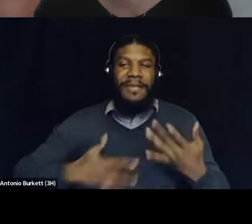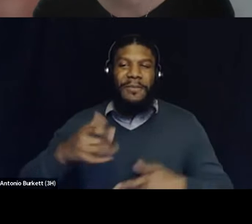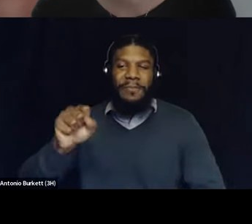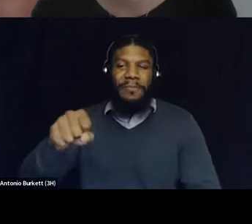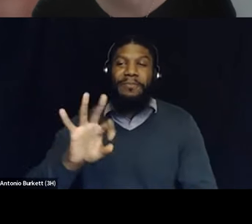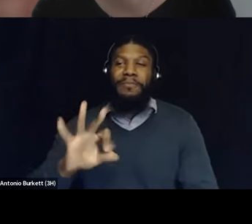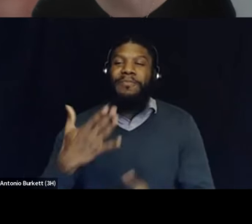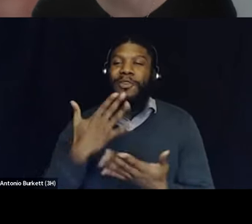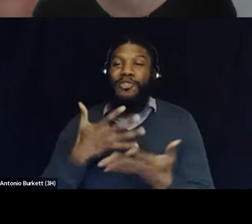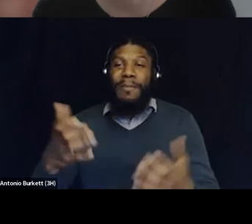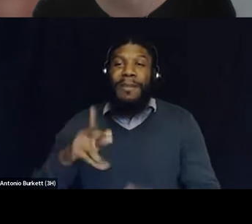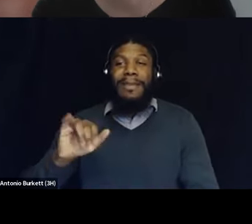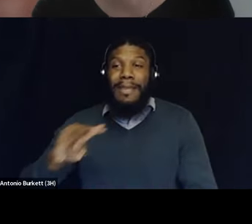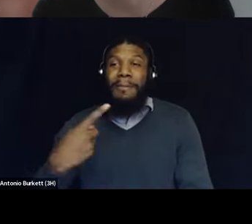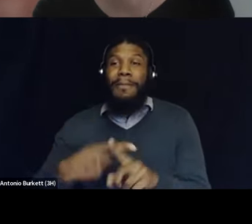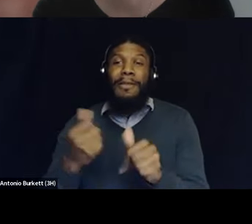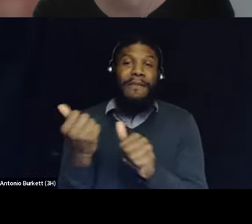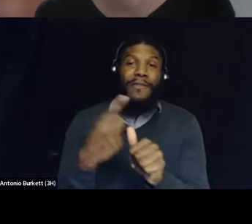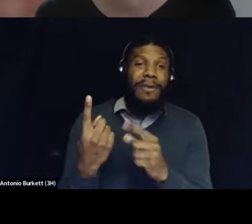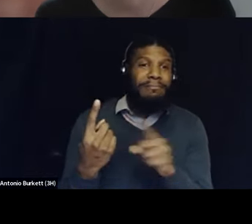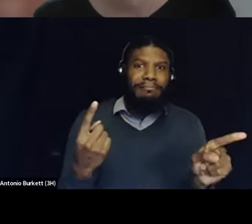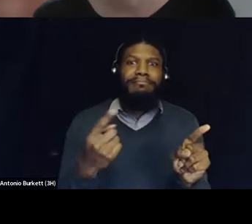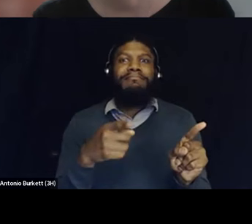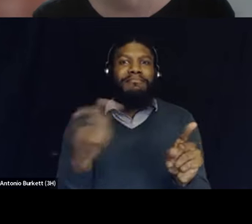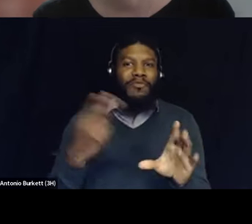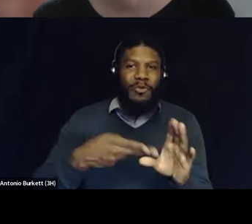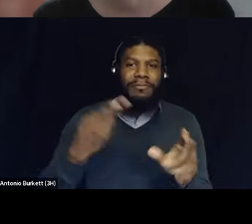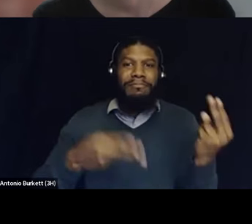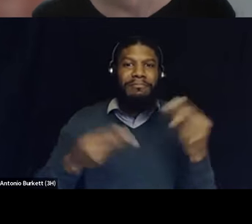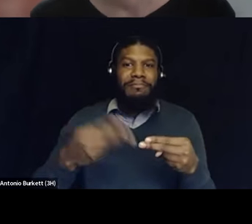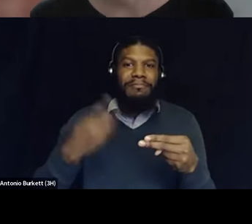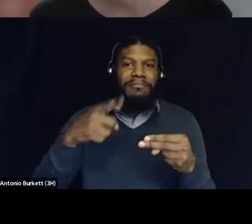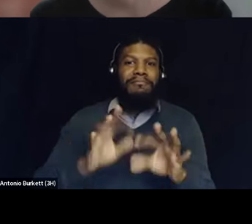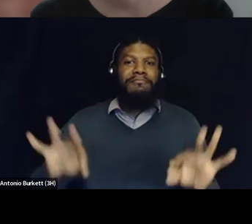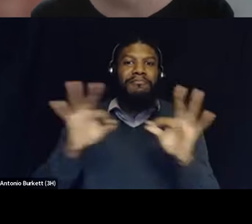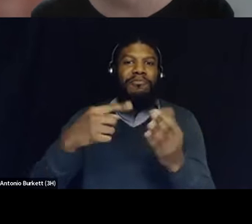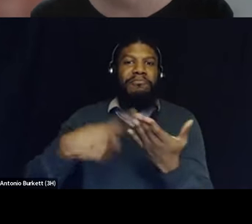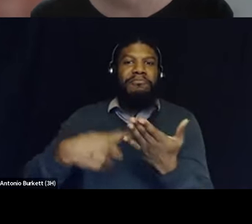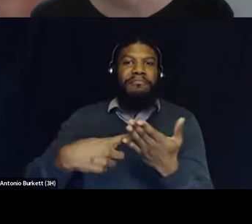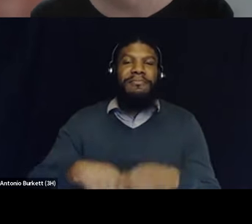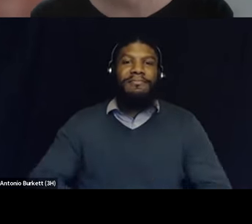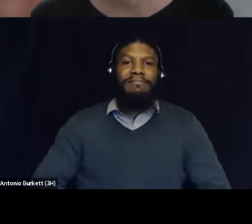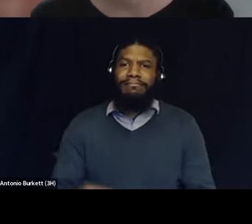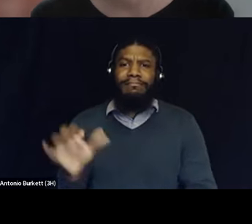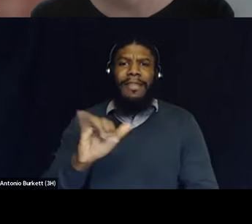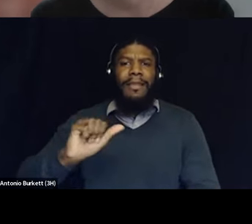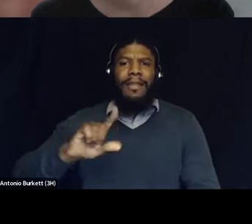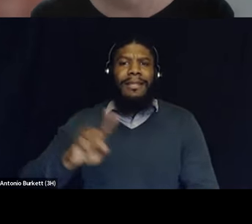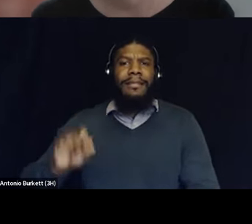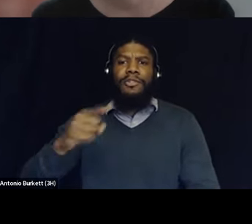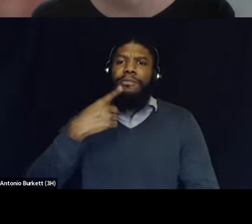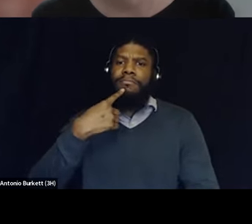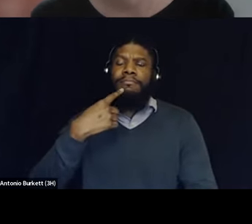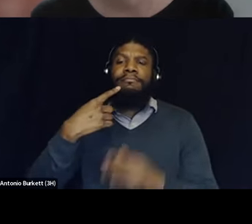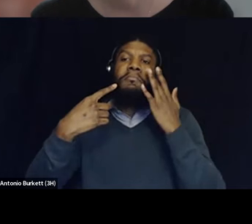Thank you, Kim. Thank you to everybody for being here for this important conversation that's, you know, as Elisa said in the intro, really building off of